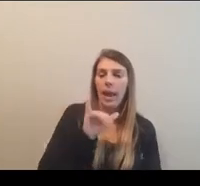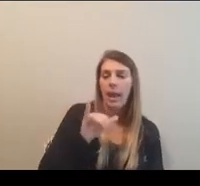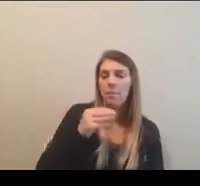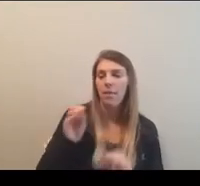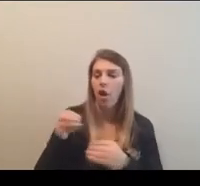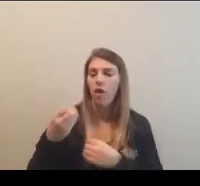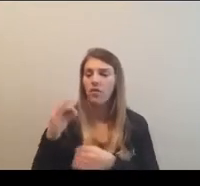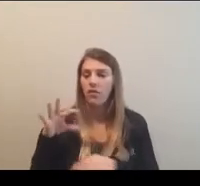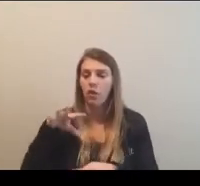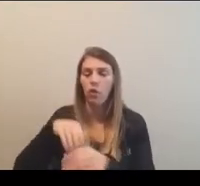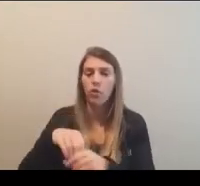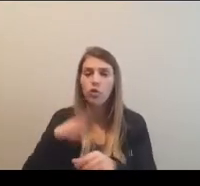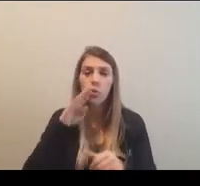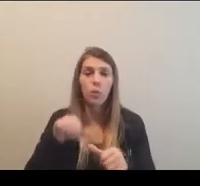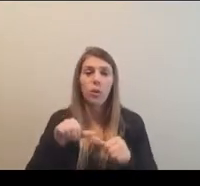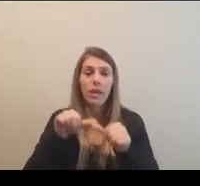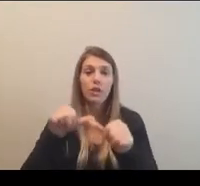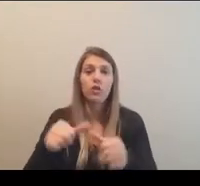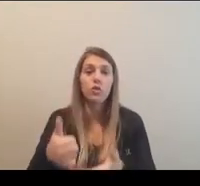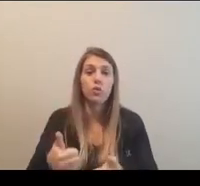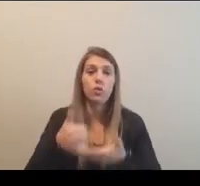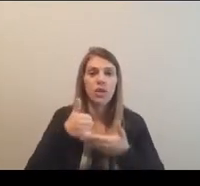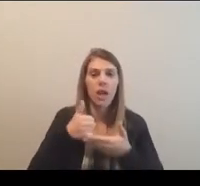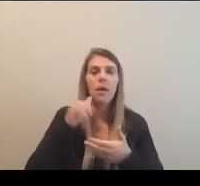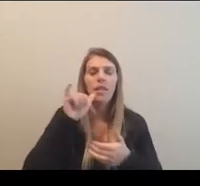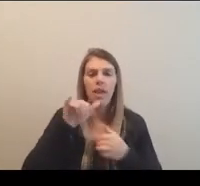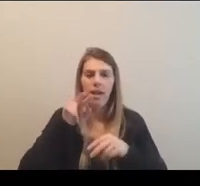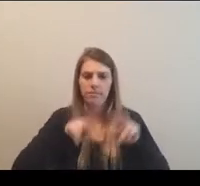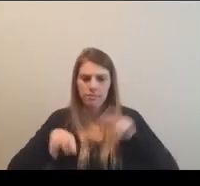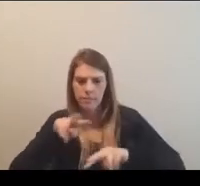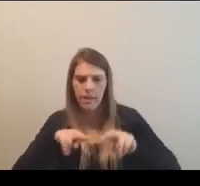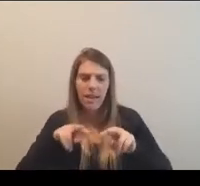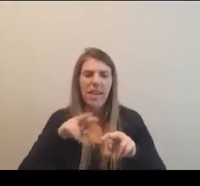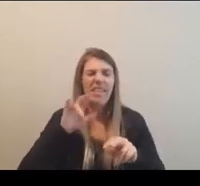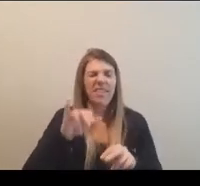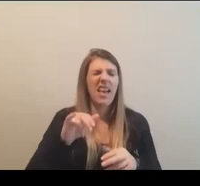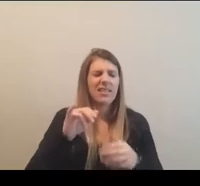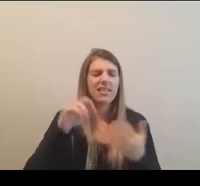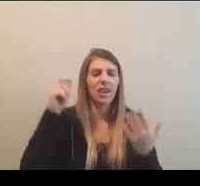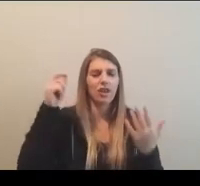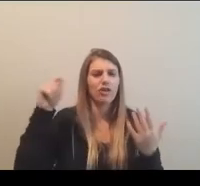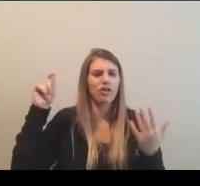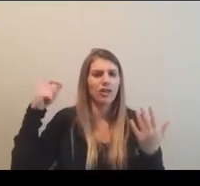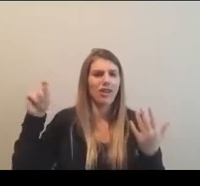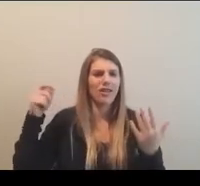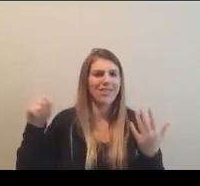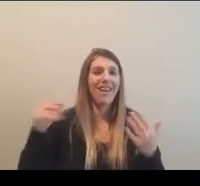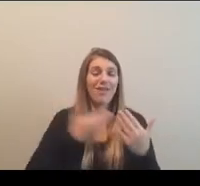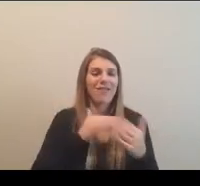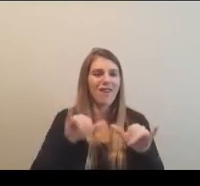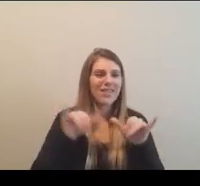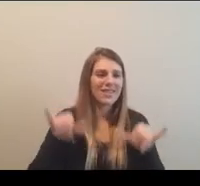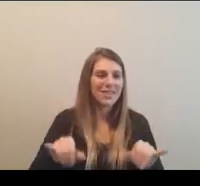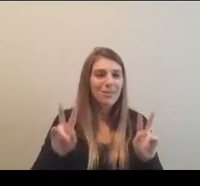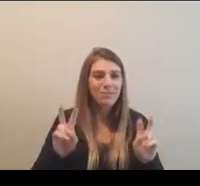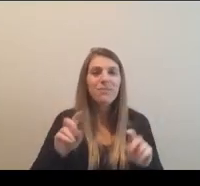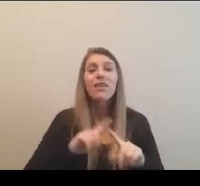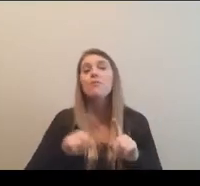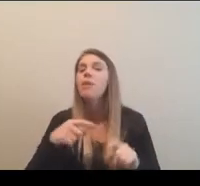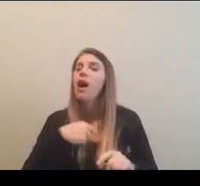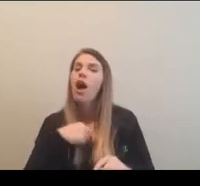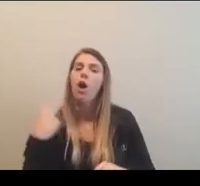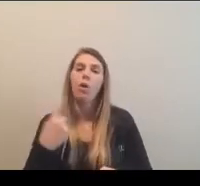inclusion will continue to help us is through that examination. That's part of the check of the system. But I personally always